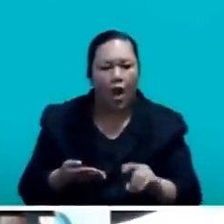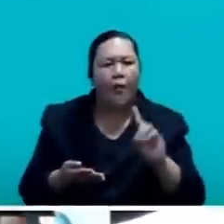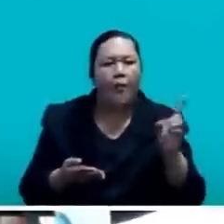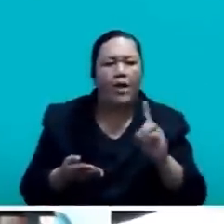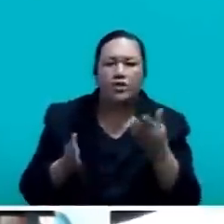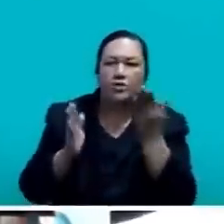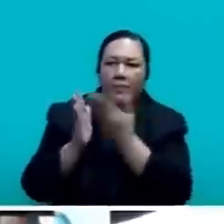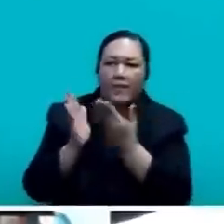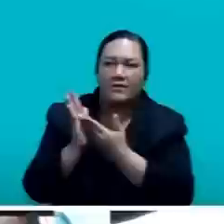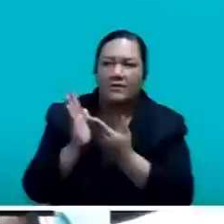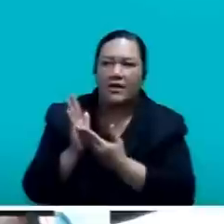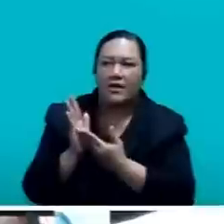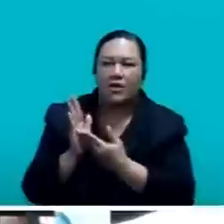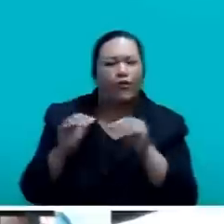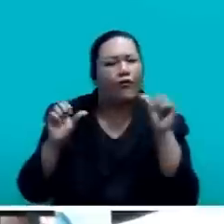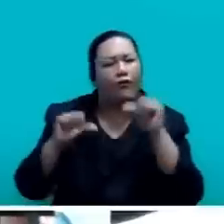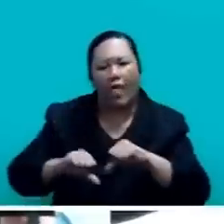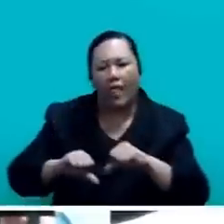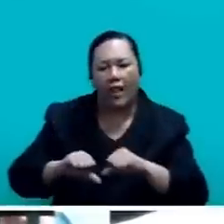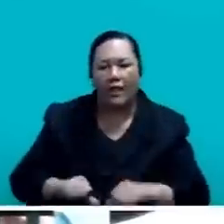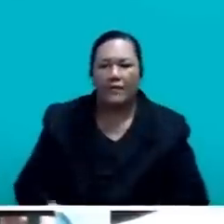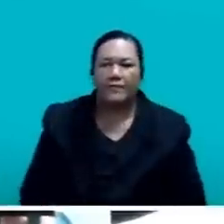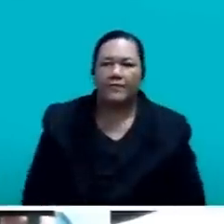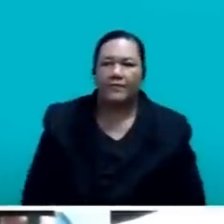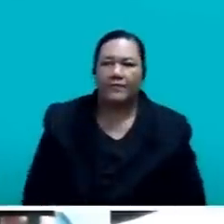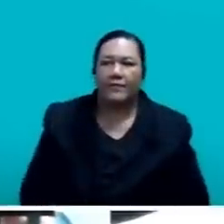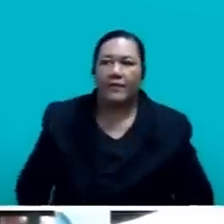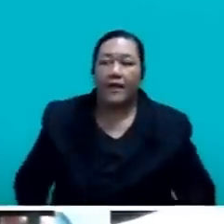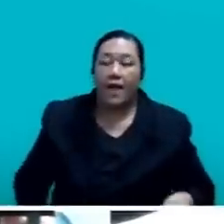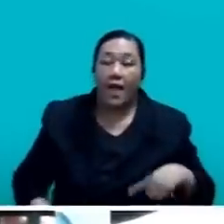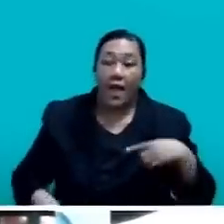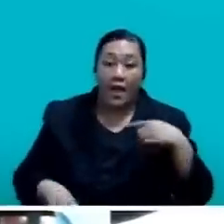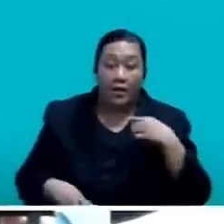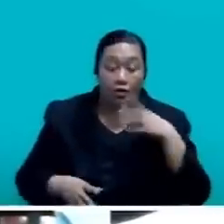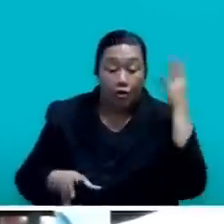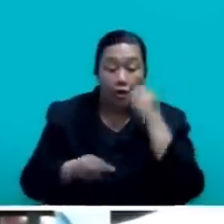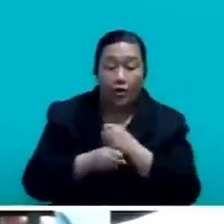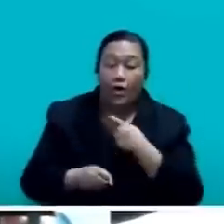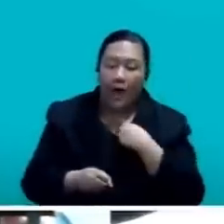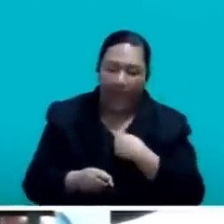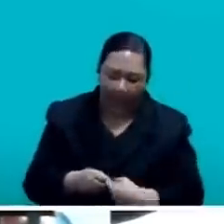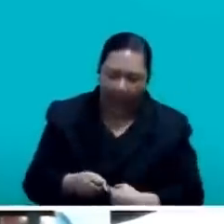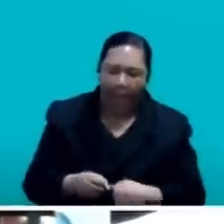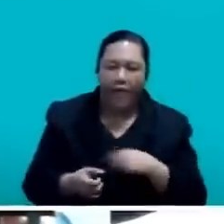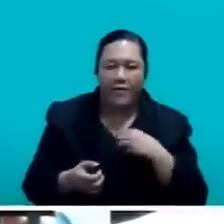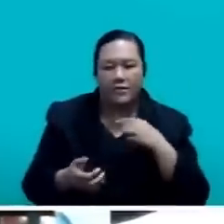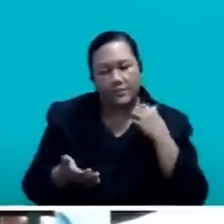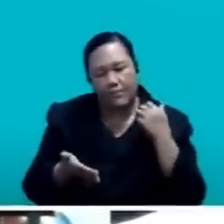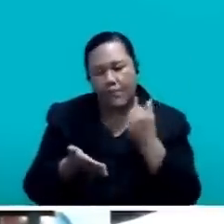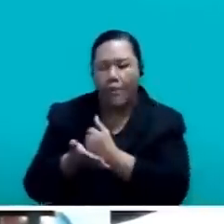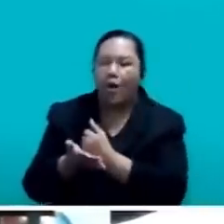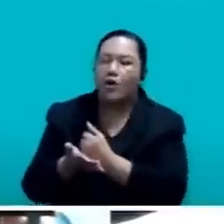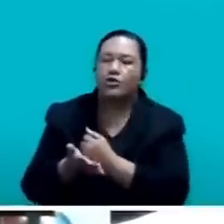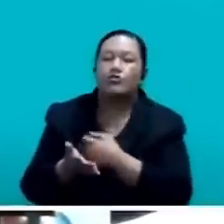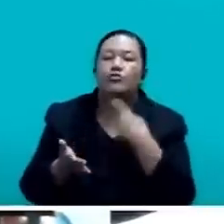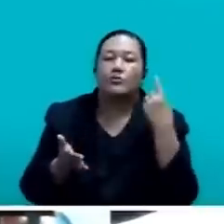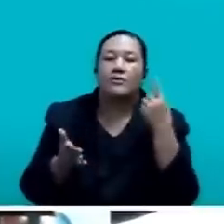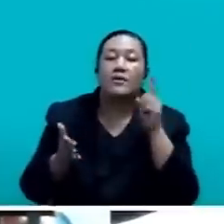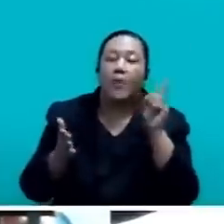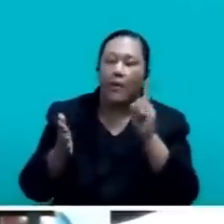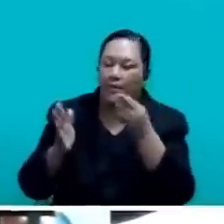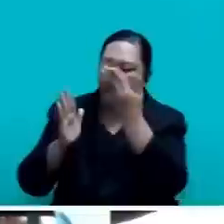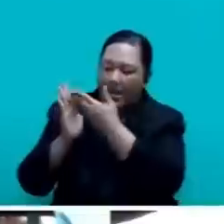To conclude, Mr. Speaker, I support the budget that was presented by the Honorable Deputy Prime Minister